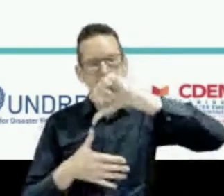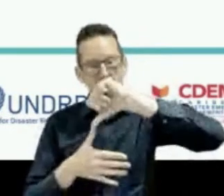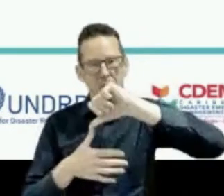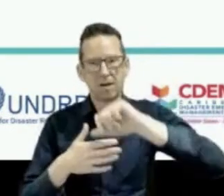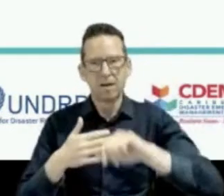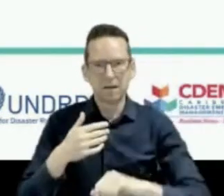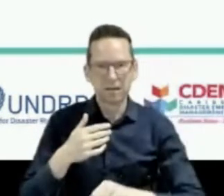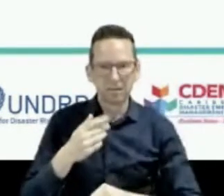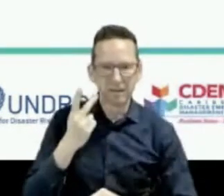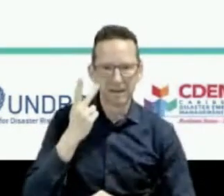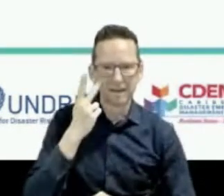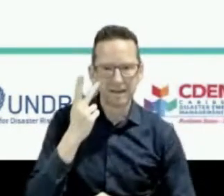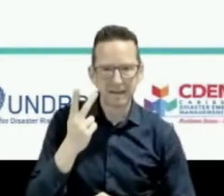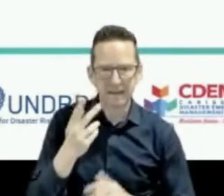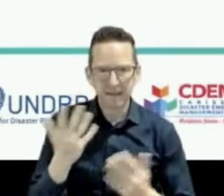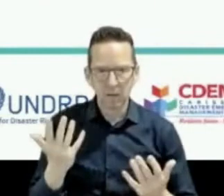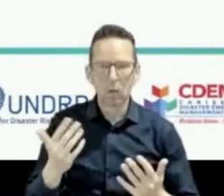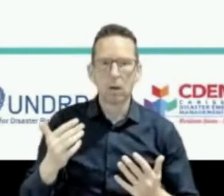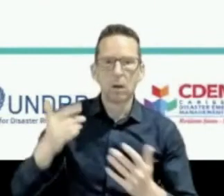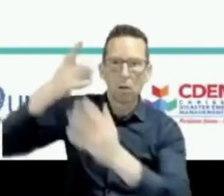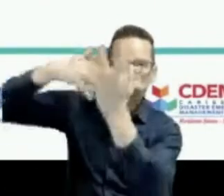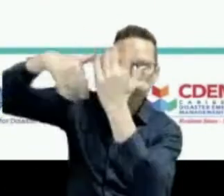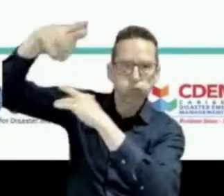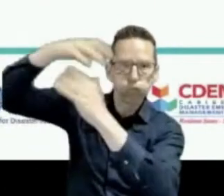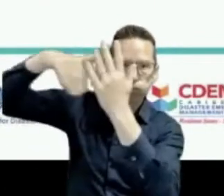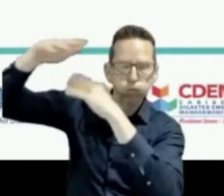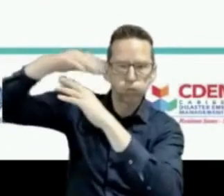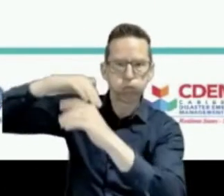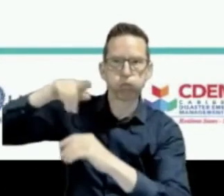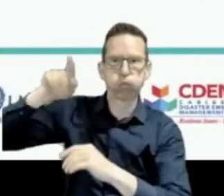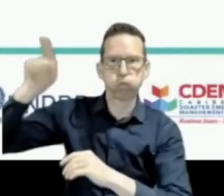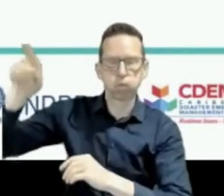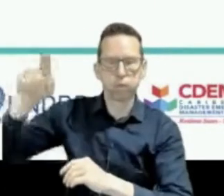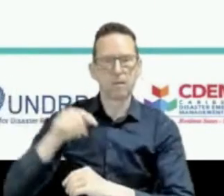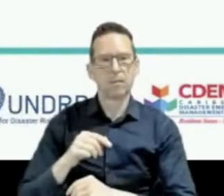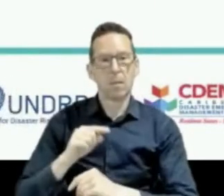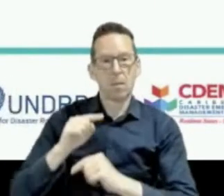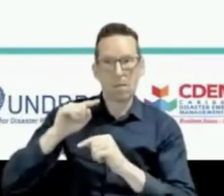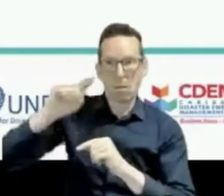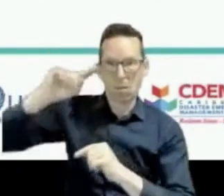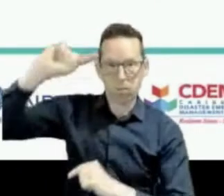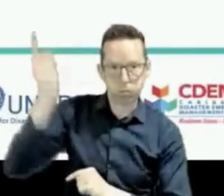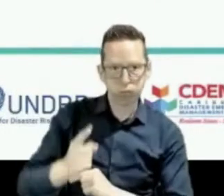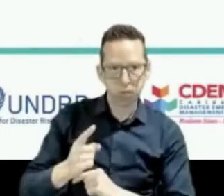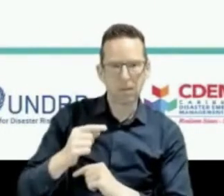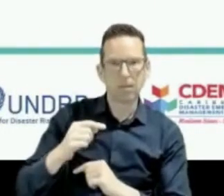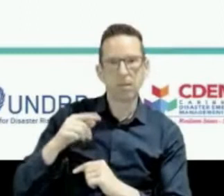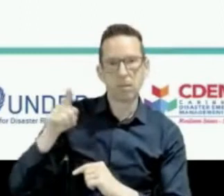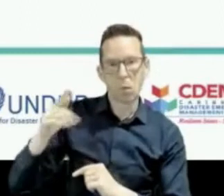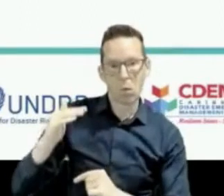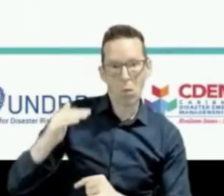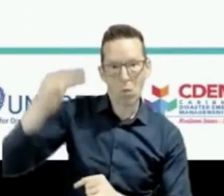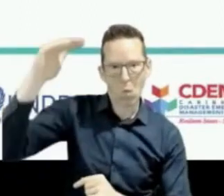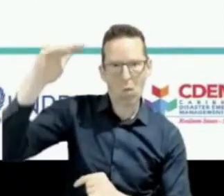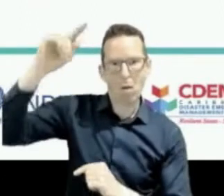the convective available potential energy is transported north to south is a good predictor of lightning activity. And this will help with decision